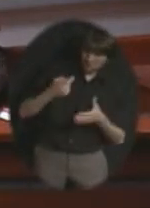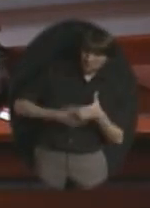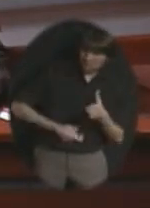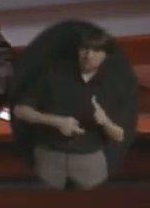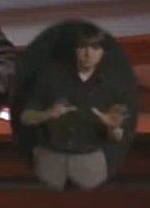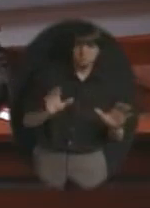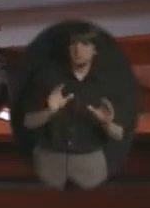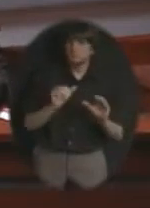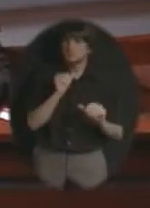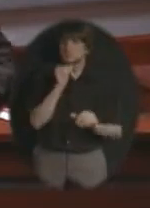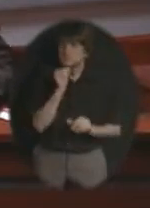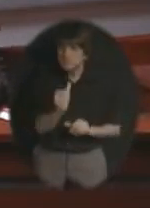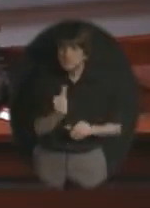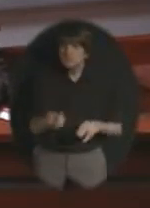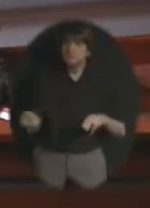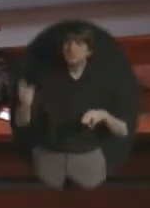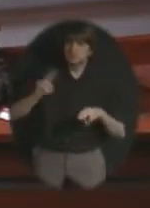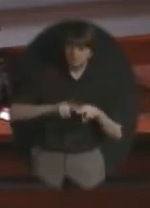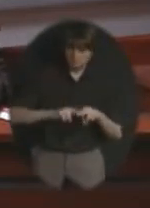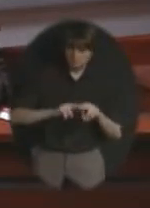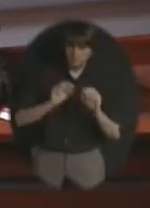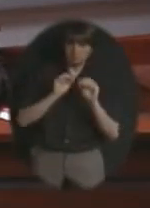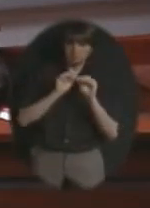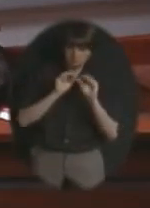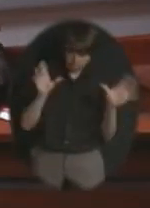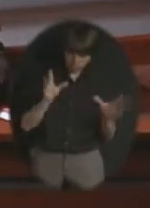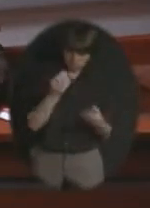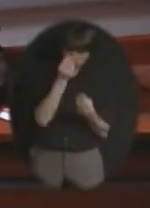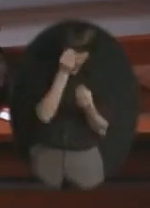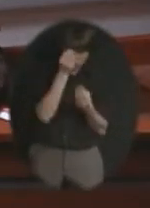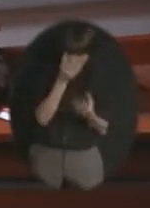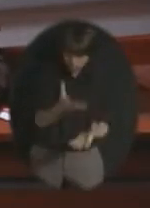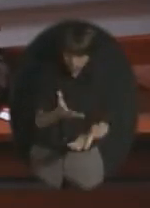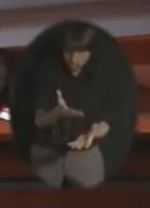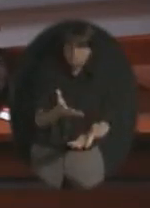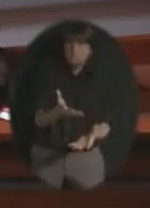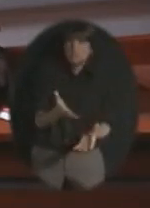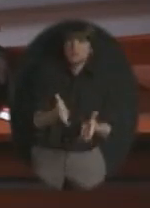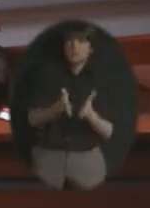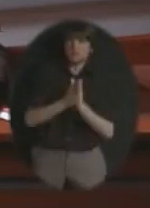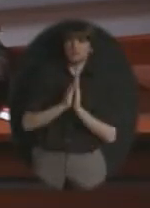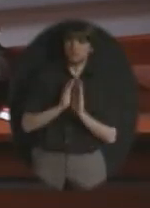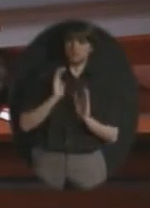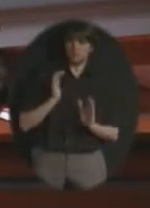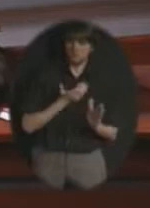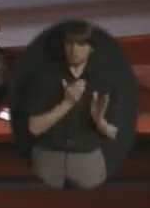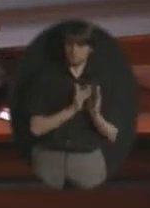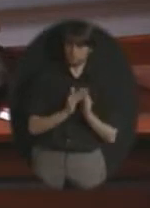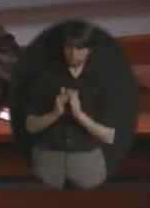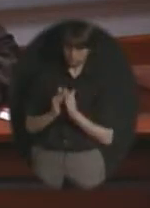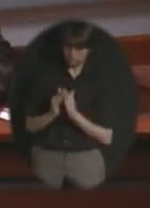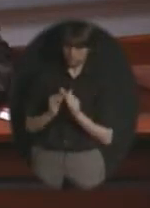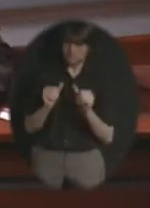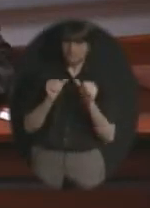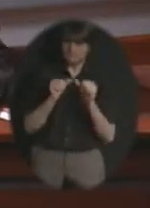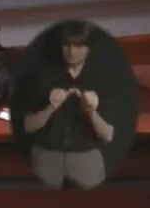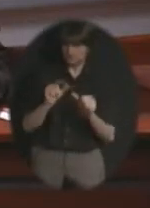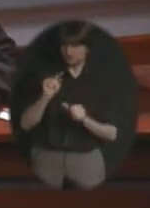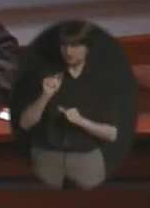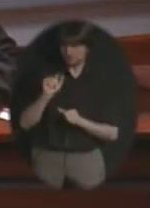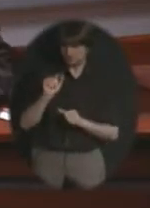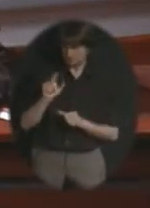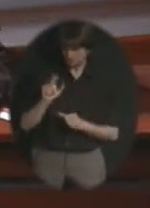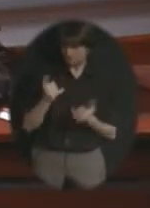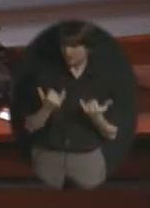increase but we are very transparent to share that we are asking our community to continue the tax that we currently levy